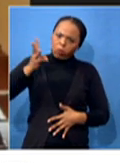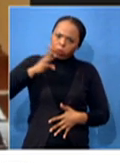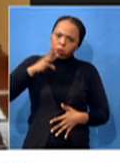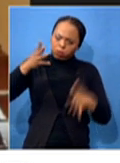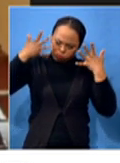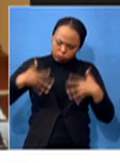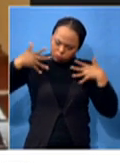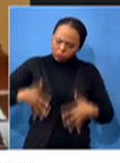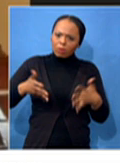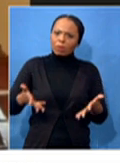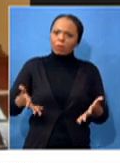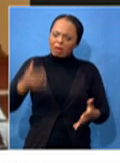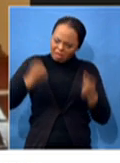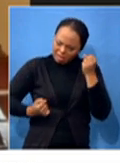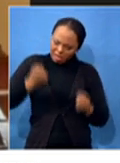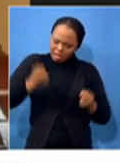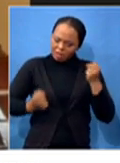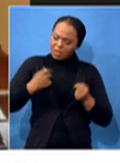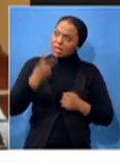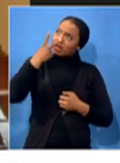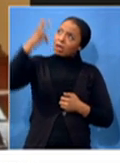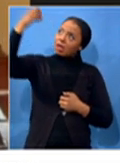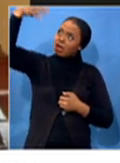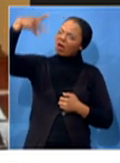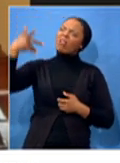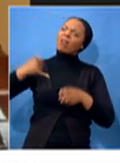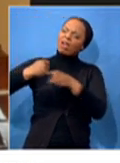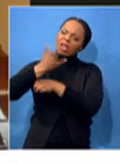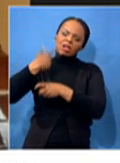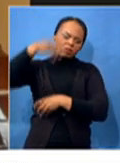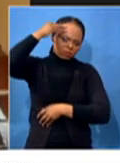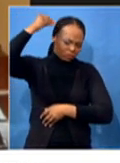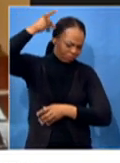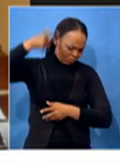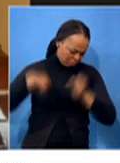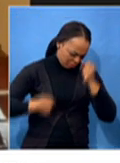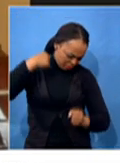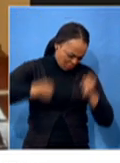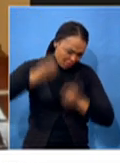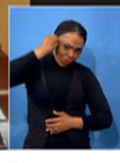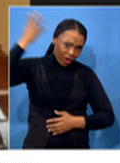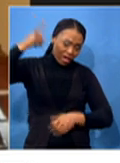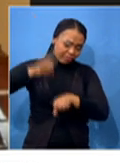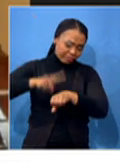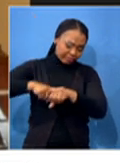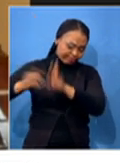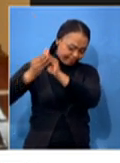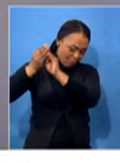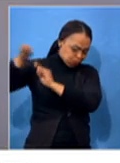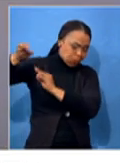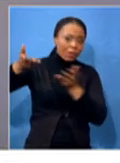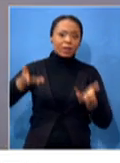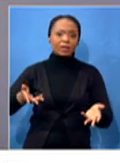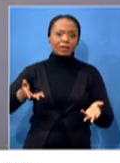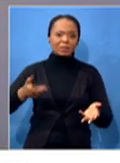because I look at the sun and see that it's still early. And then I forgot that I'm running in Cape Town. The sun set later than...